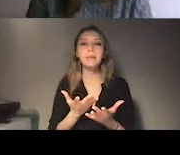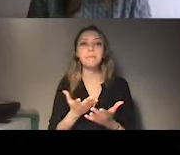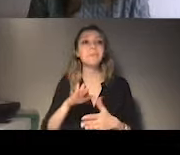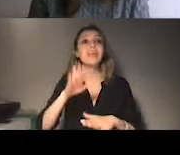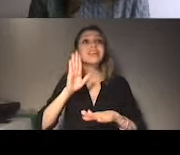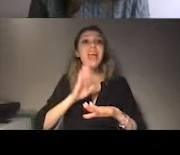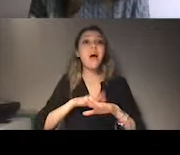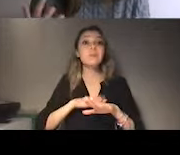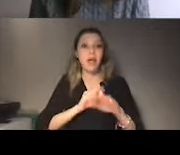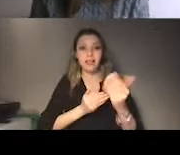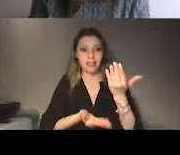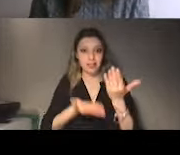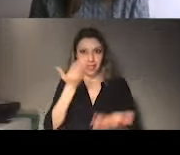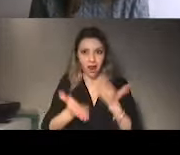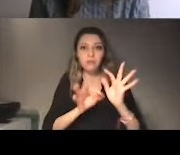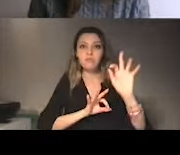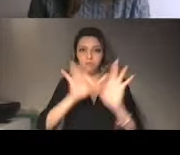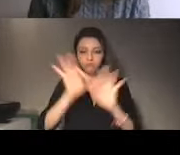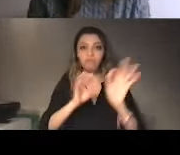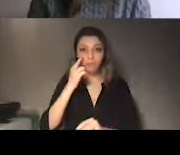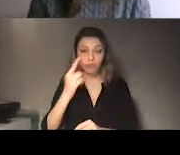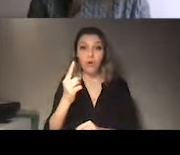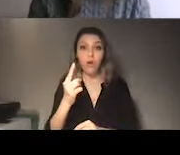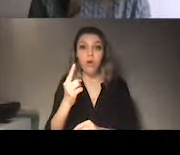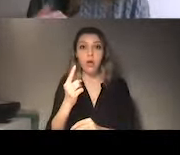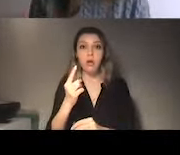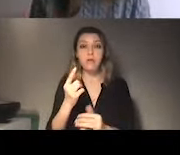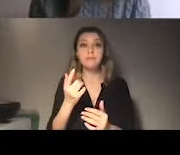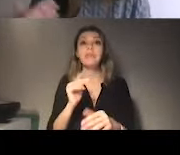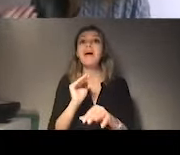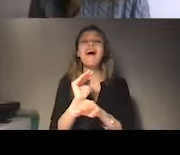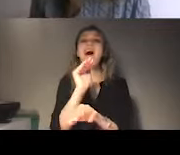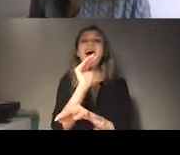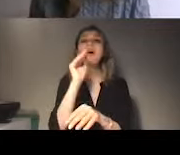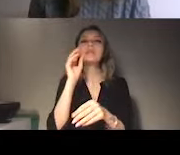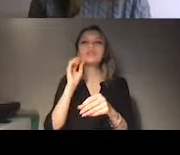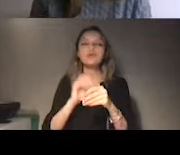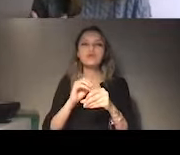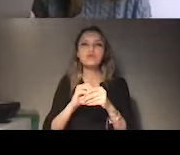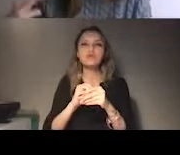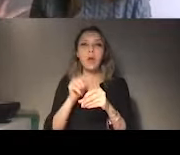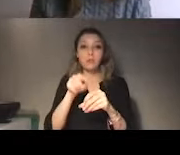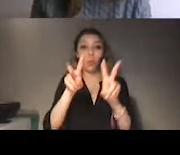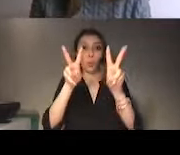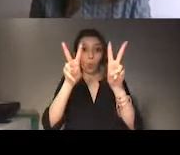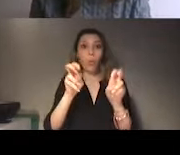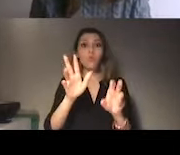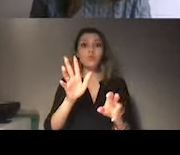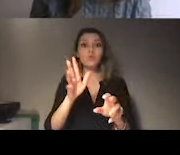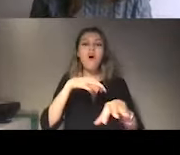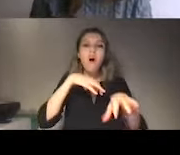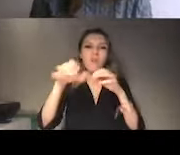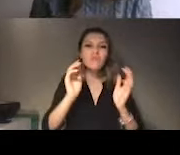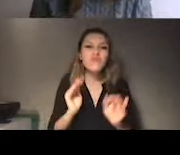that are actually touched in first person on the discriminant by the discriminations or by the violations.